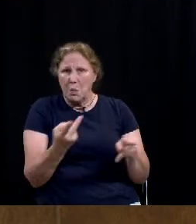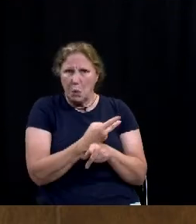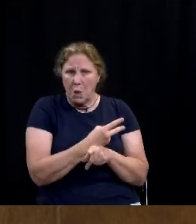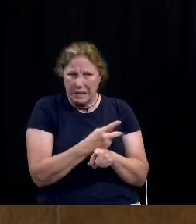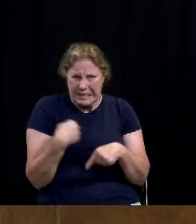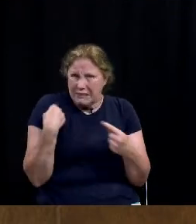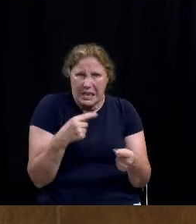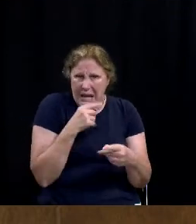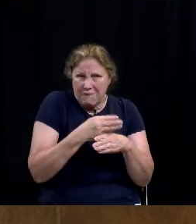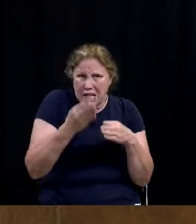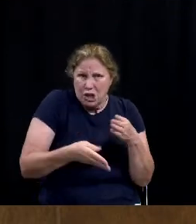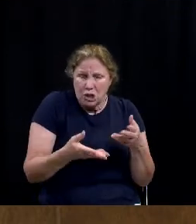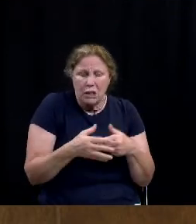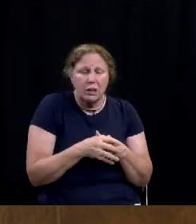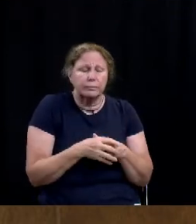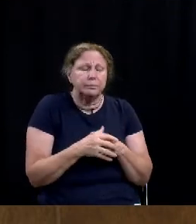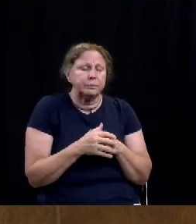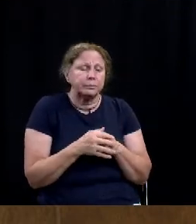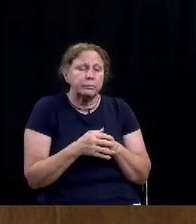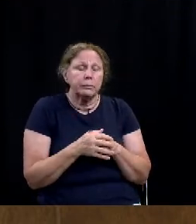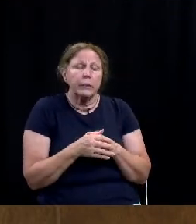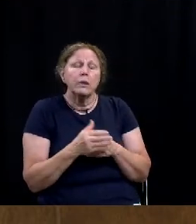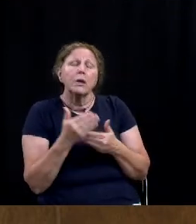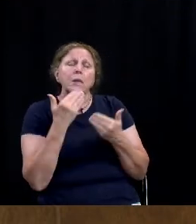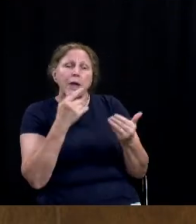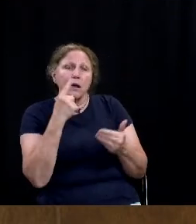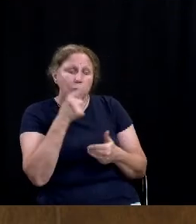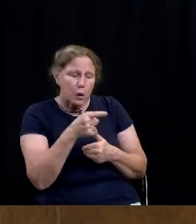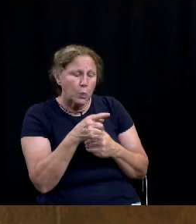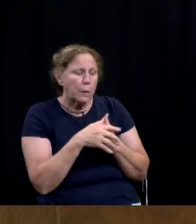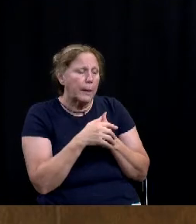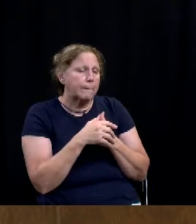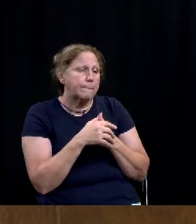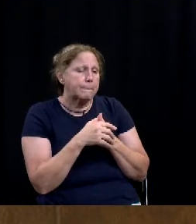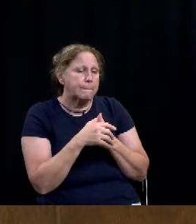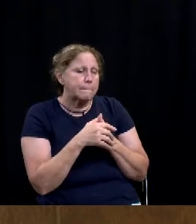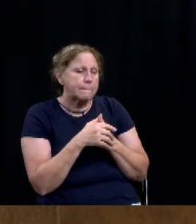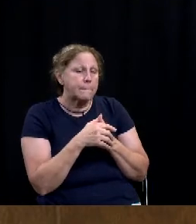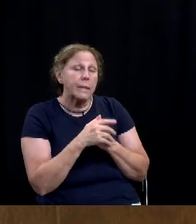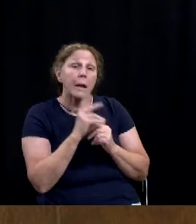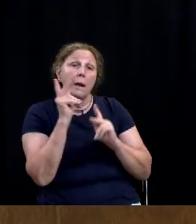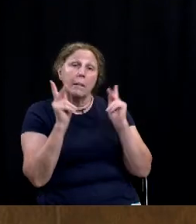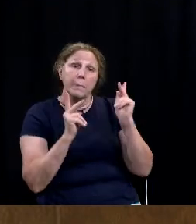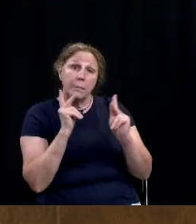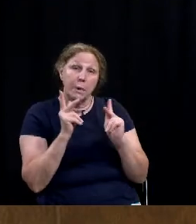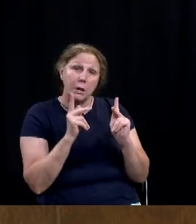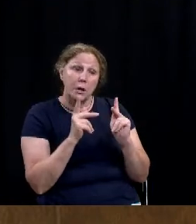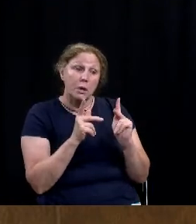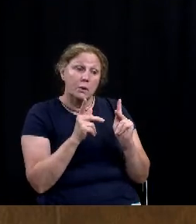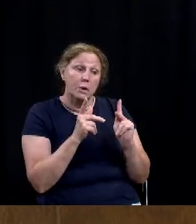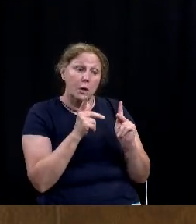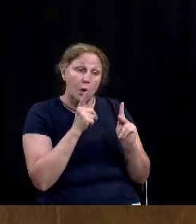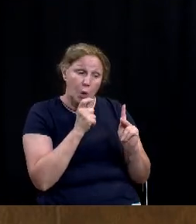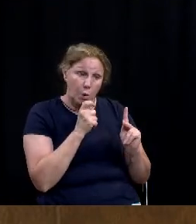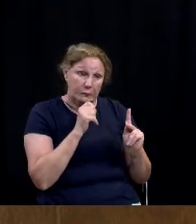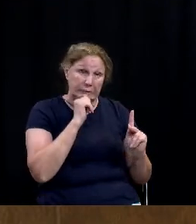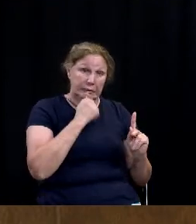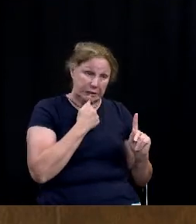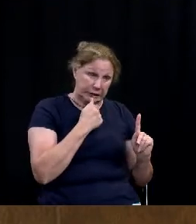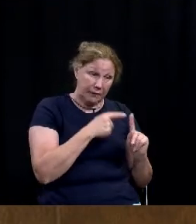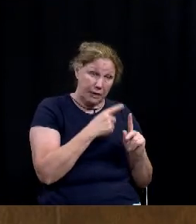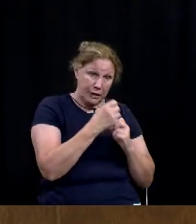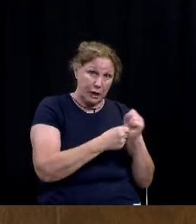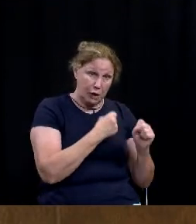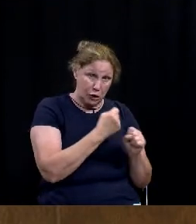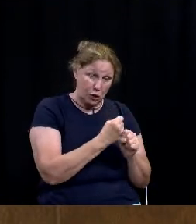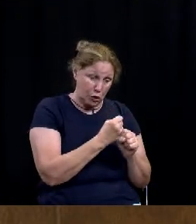you listing uh the victims that we have lost this year